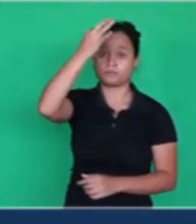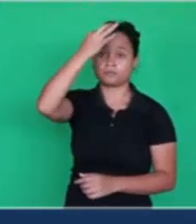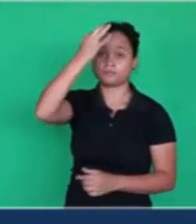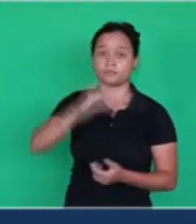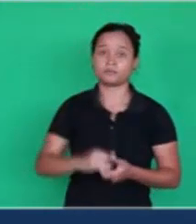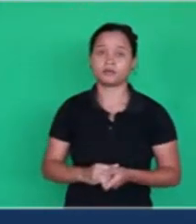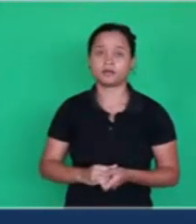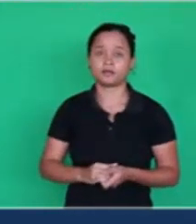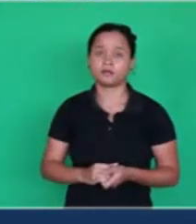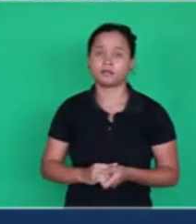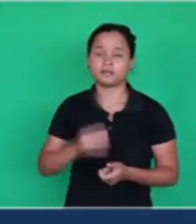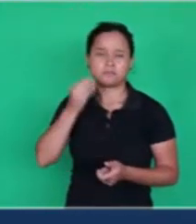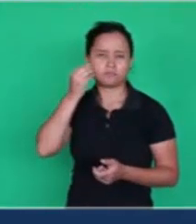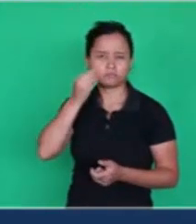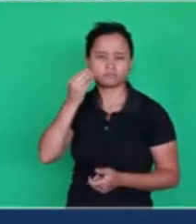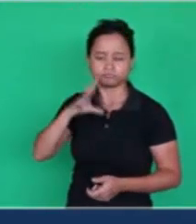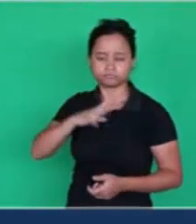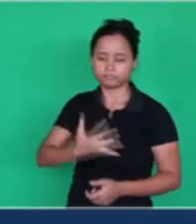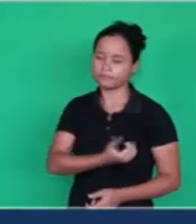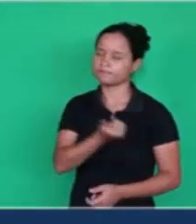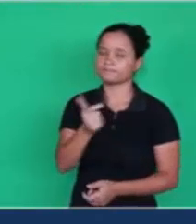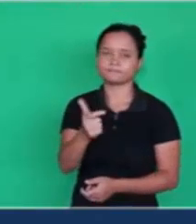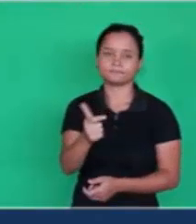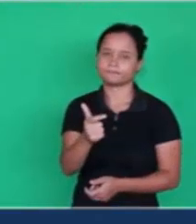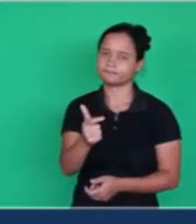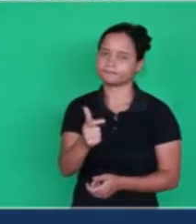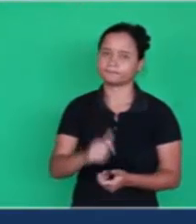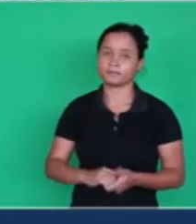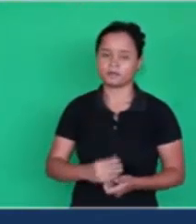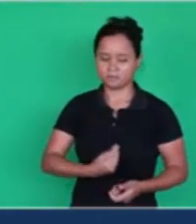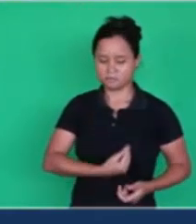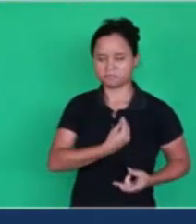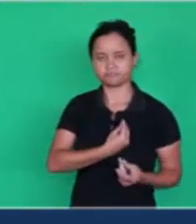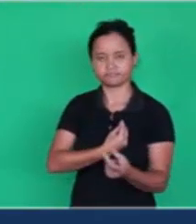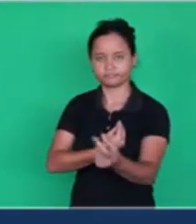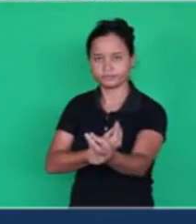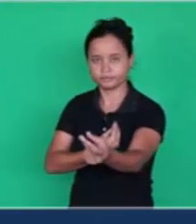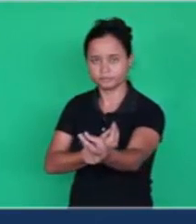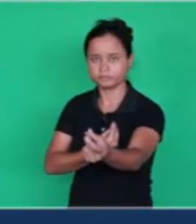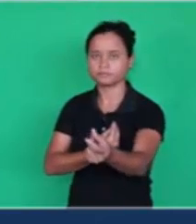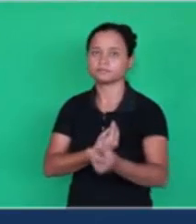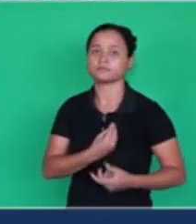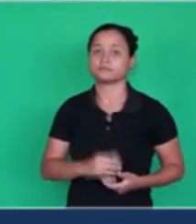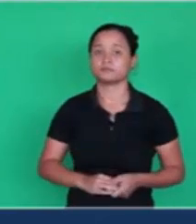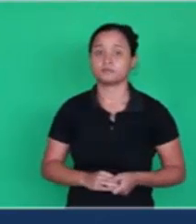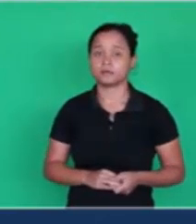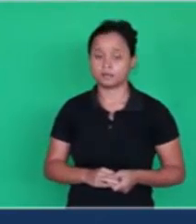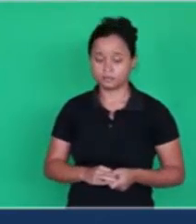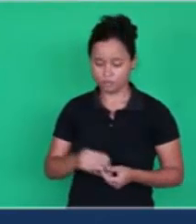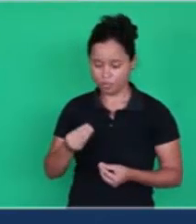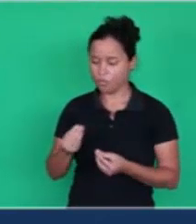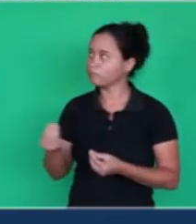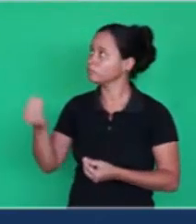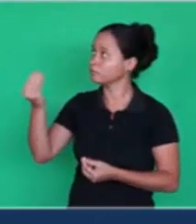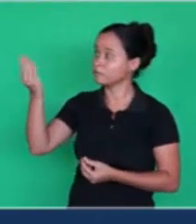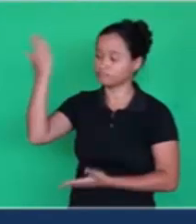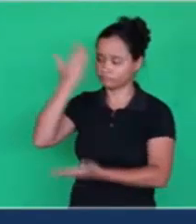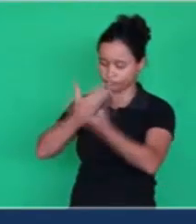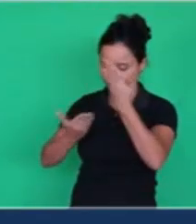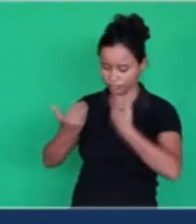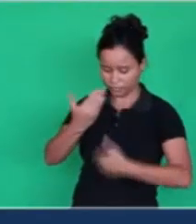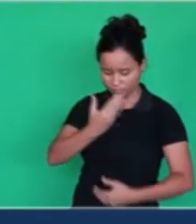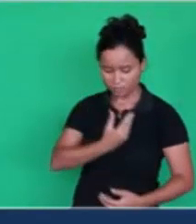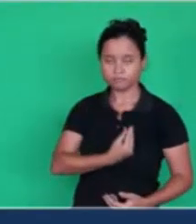They did not have any experience of salvation, of an eternal life that entered into their lives through